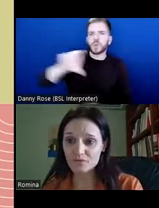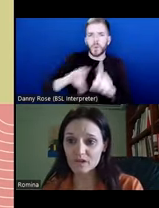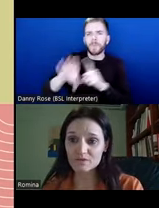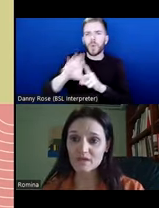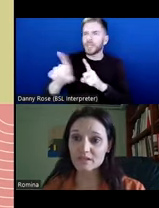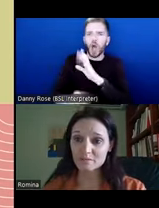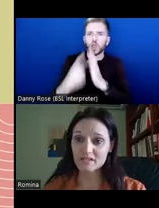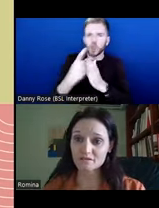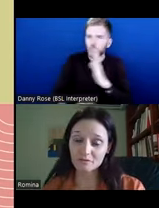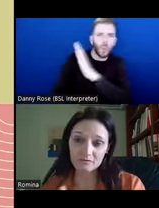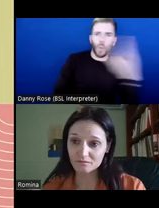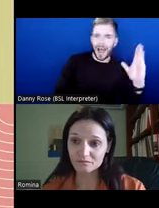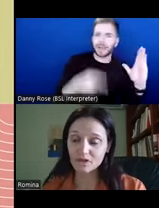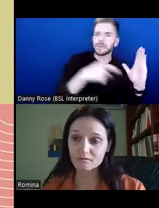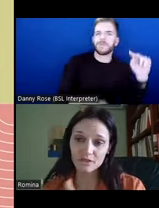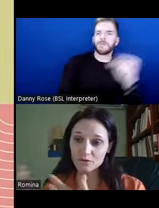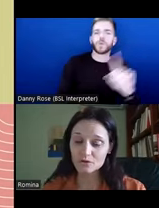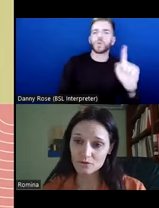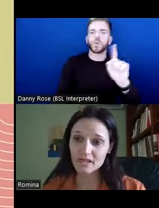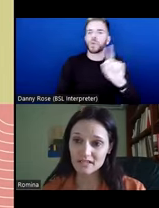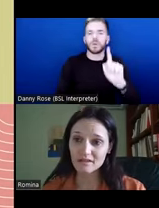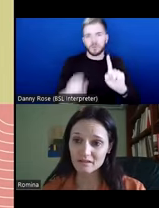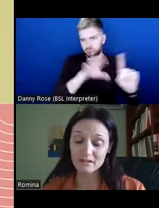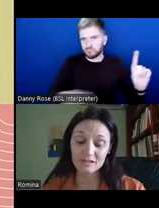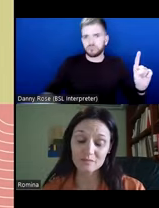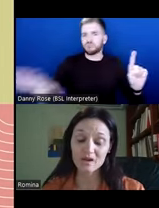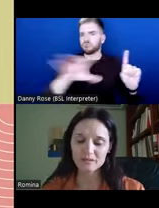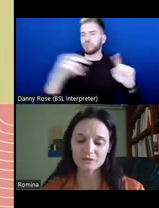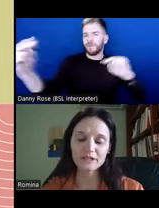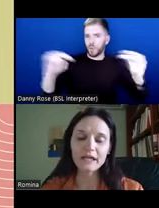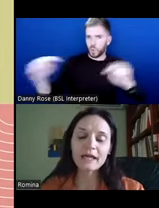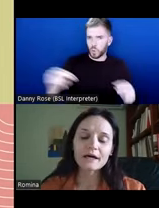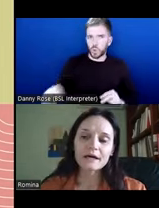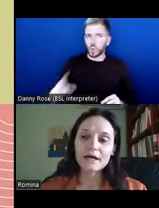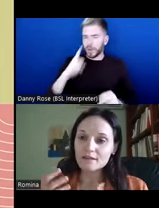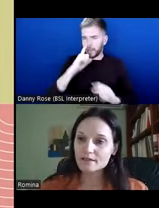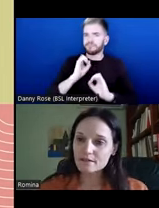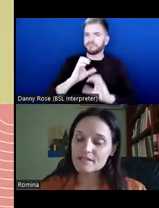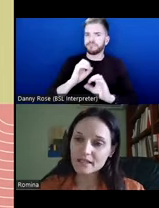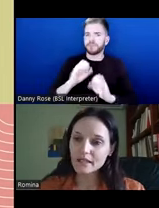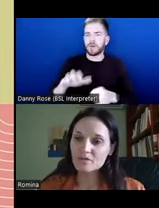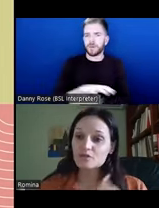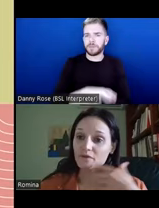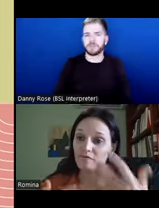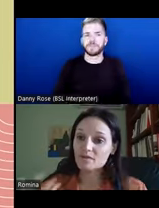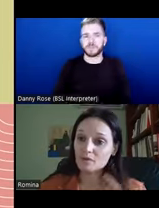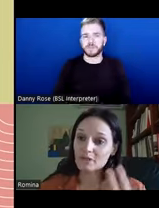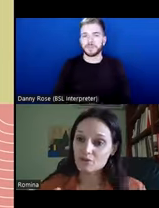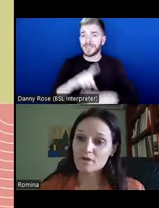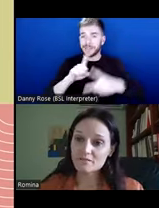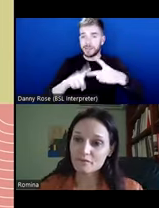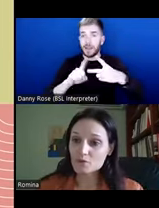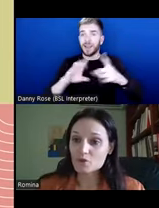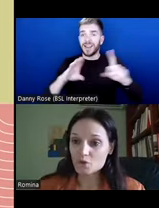imposed from the outside to the best of, you know, to the extent that it is possible. And the second aim is to reverse the